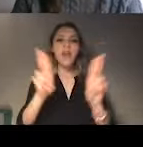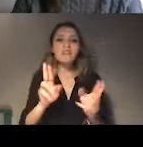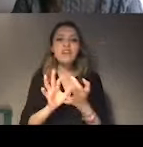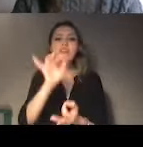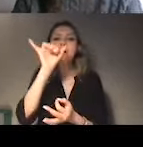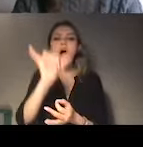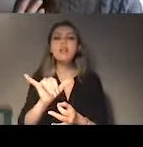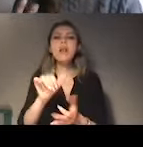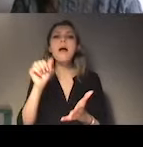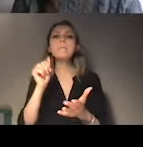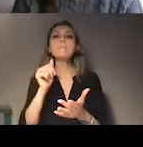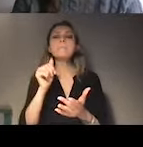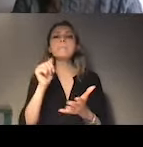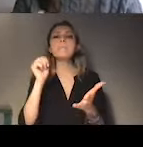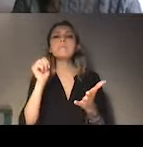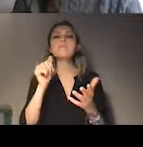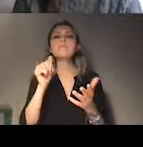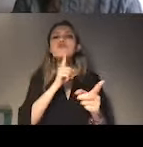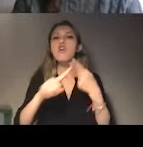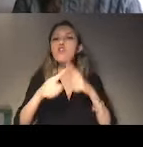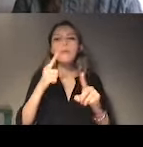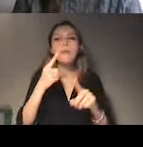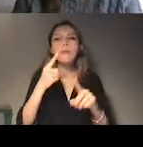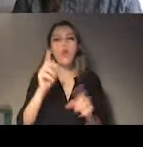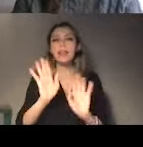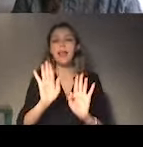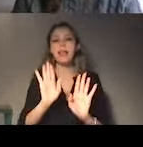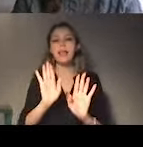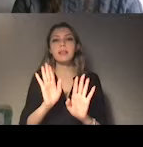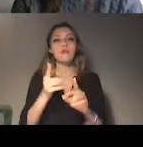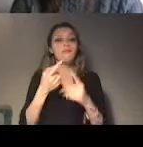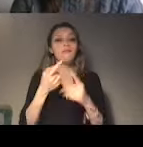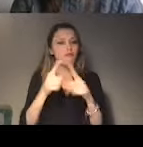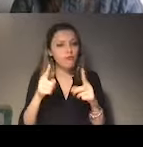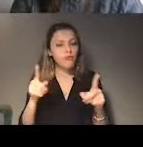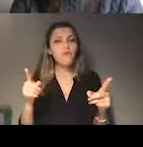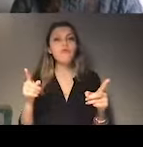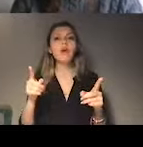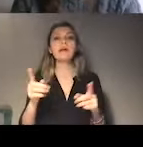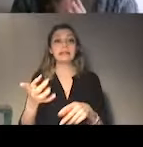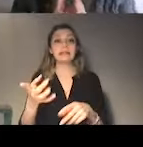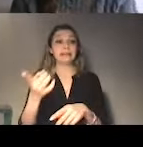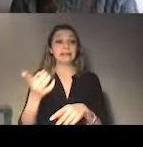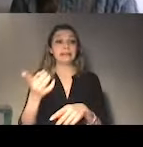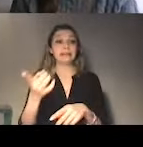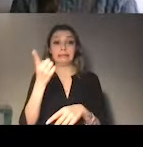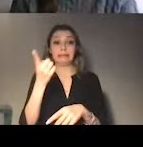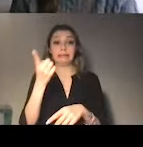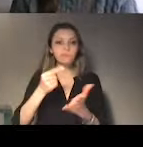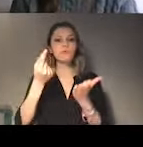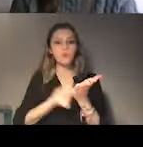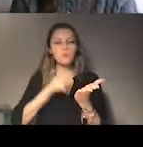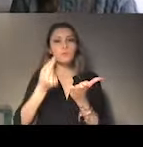upon all those treaties conventions that the state has ratified. Once